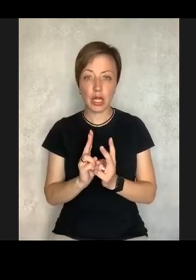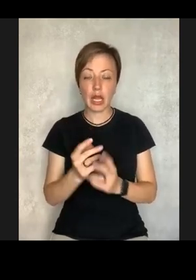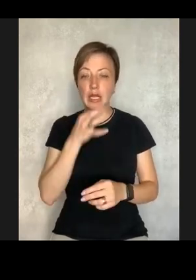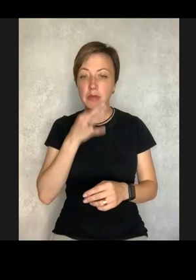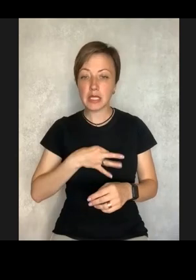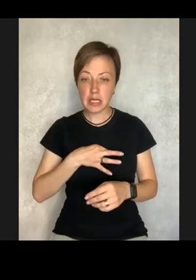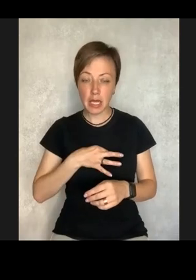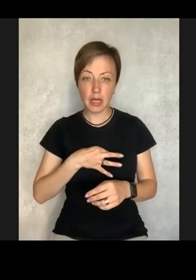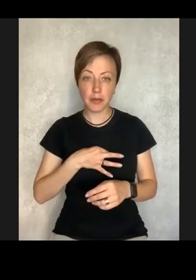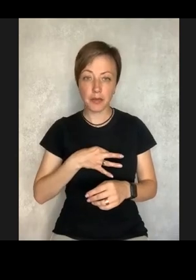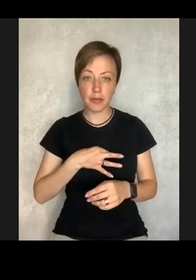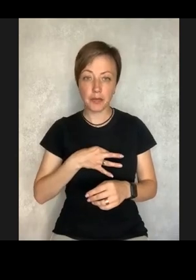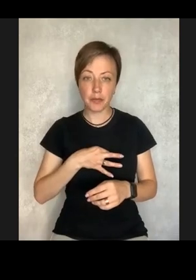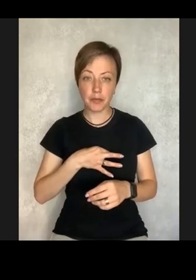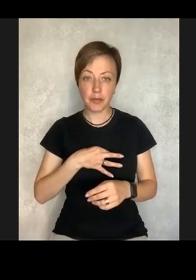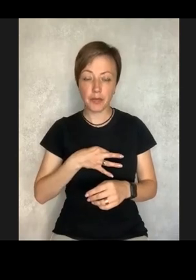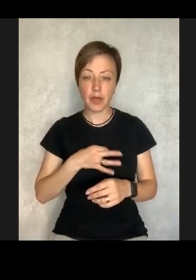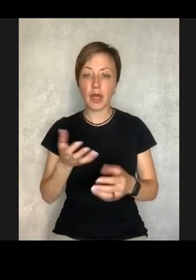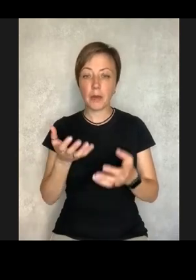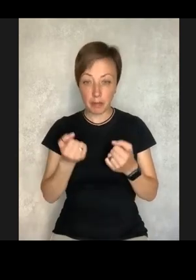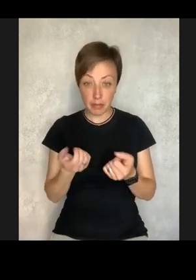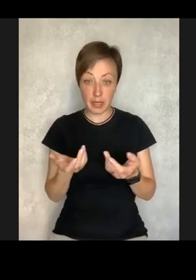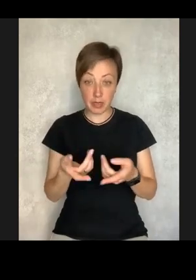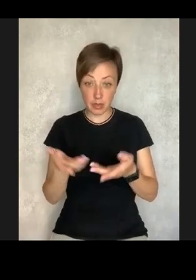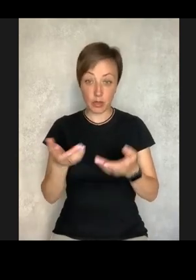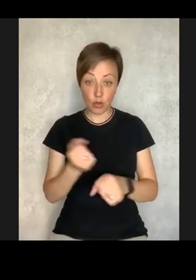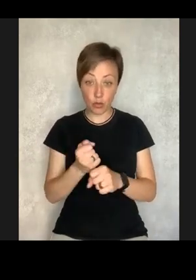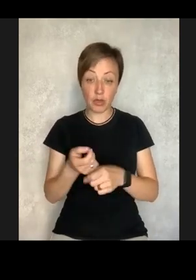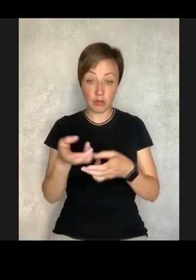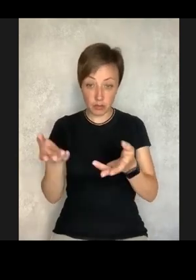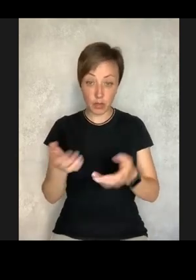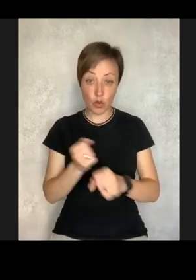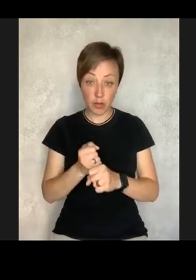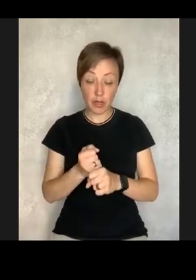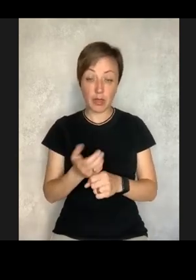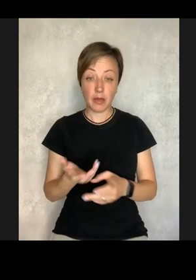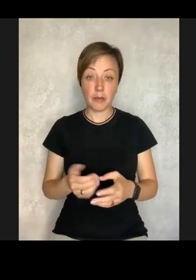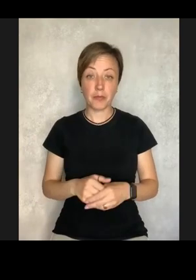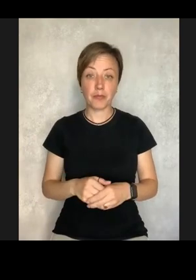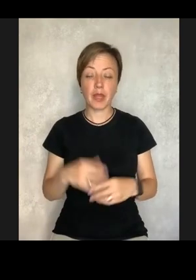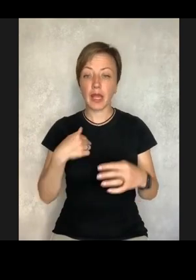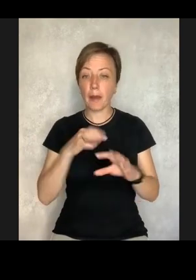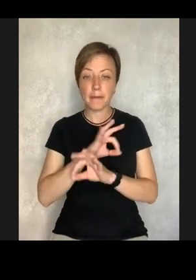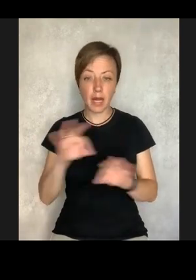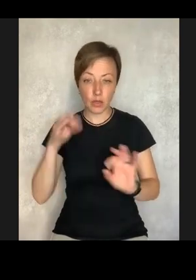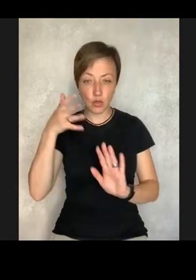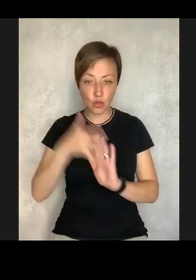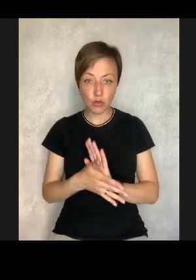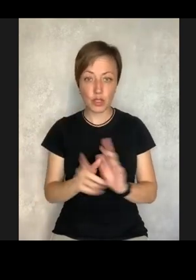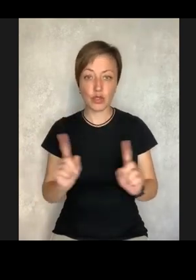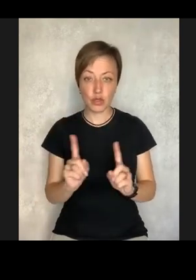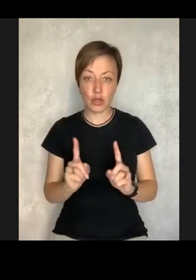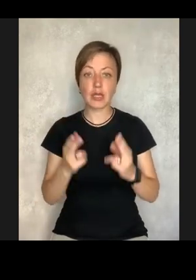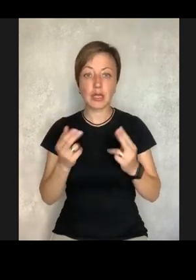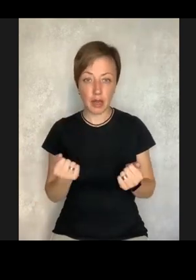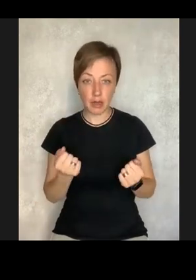Recently, we had a meeting and we were told, just go ahead. If you need the services, if you need the changes, go ahead and do